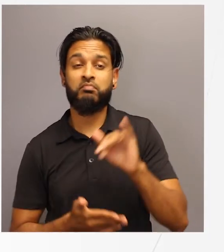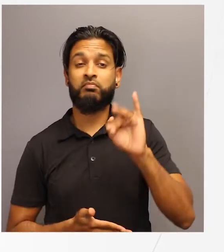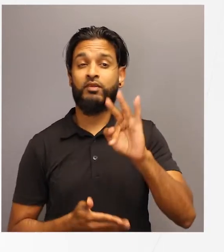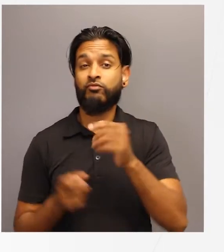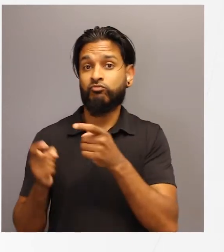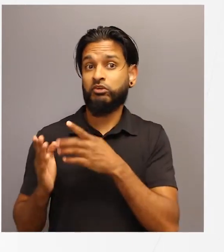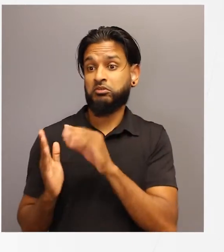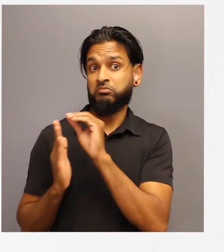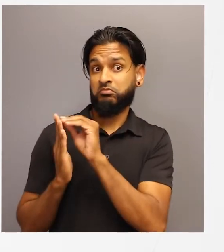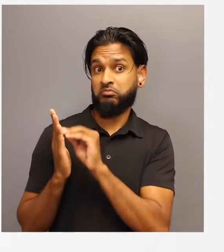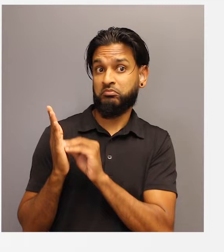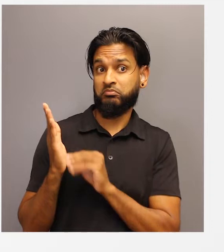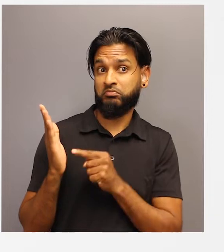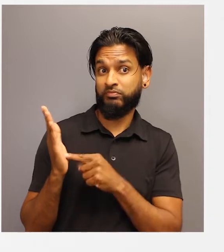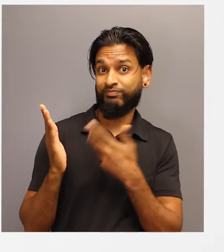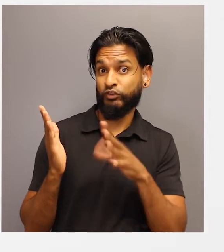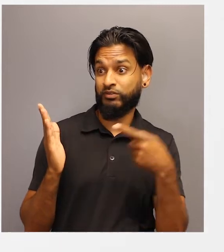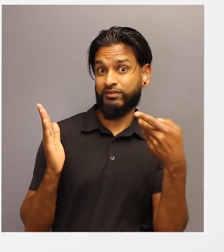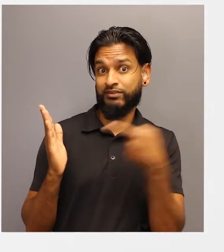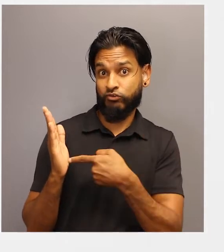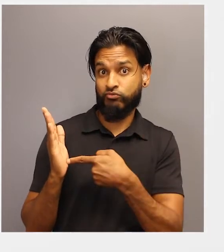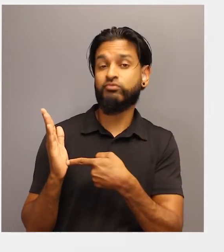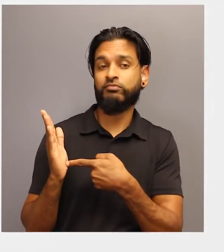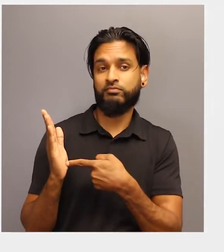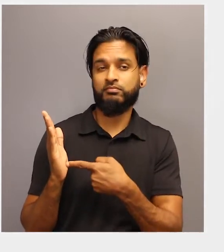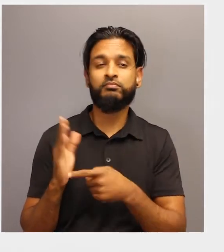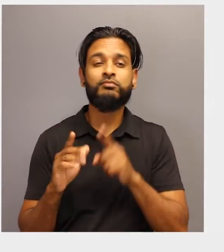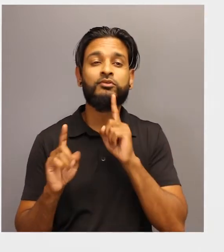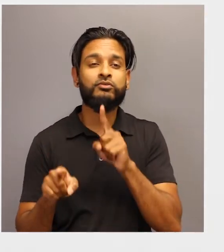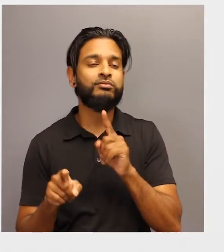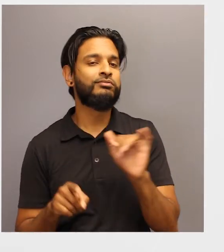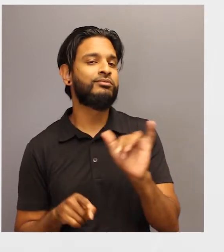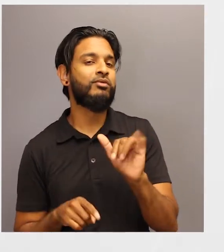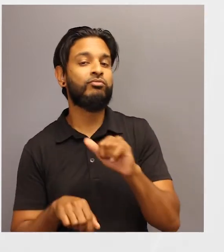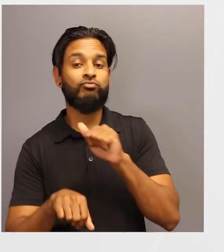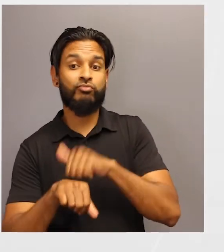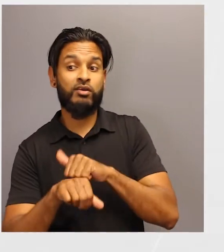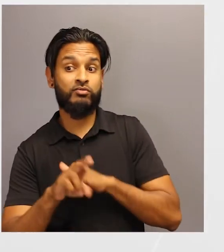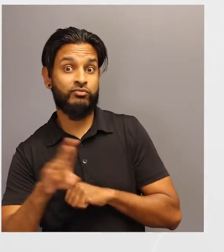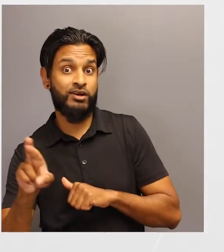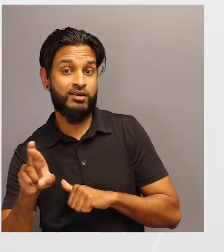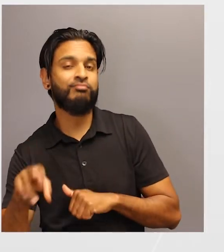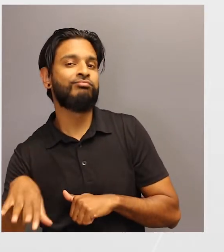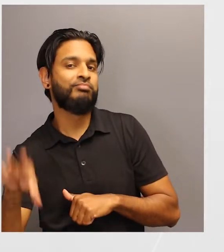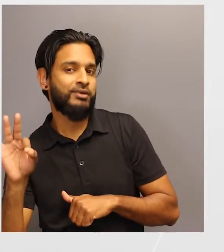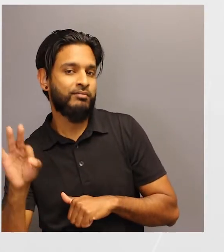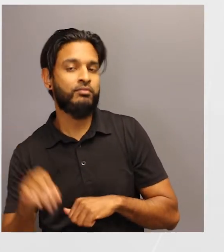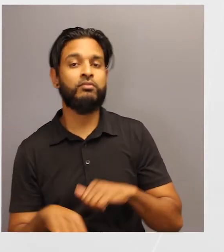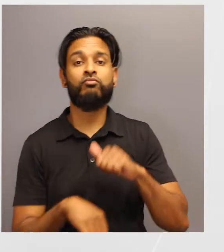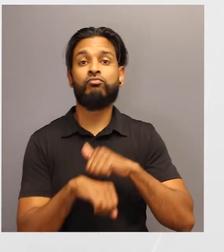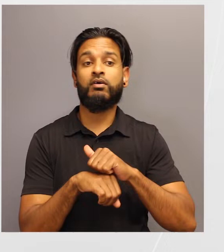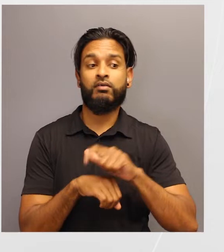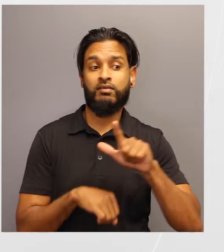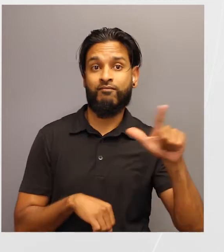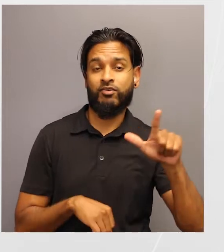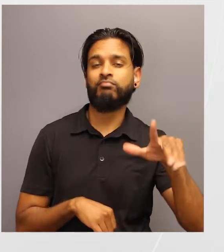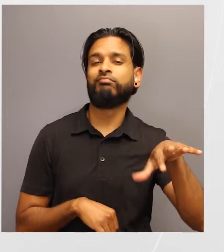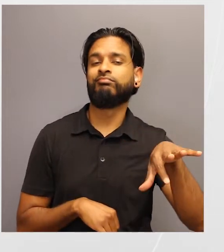it in their directions. Commands would be Rock Retrieval Right or Rock Retrieval Left.